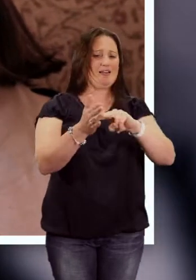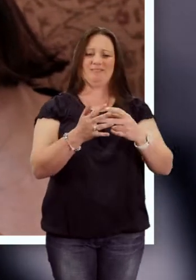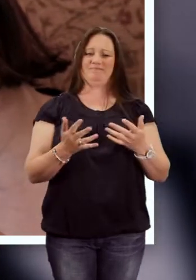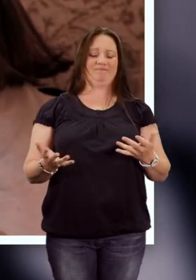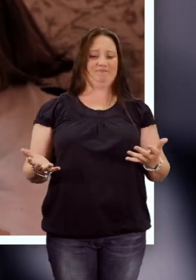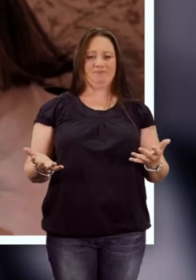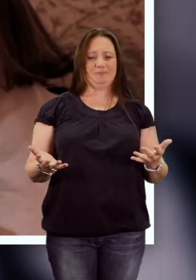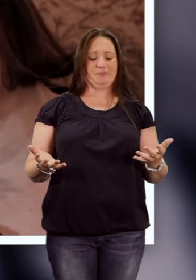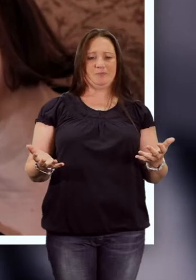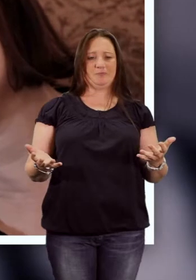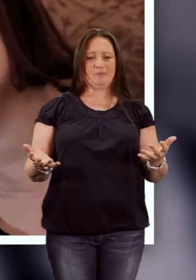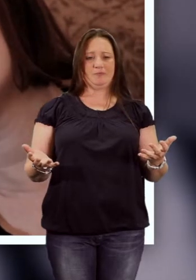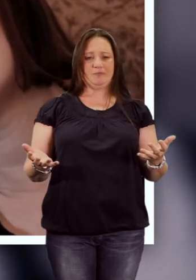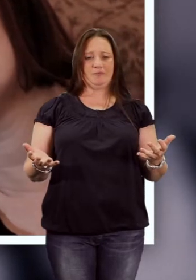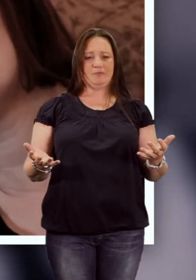my plan.